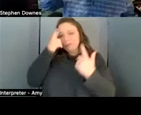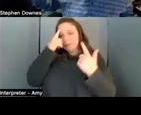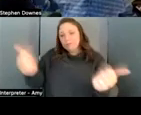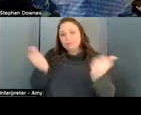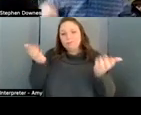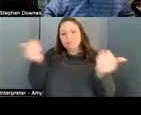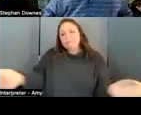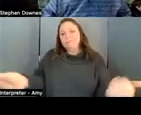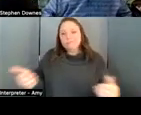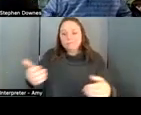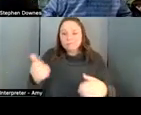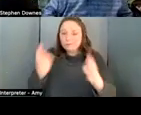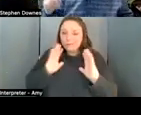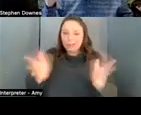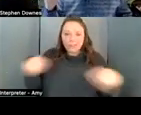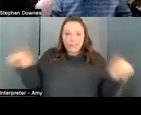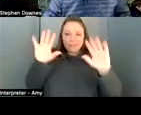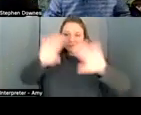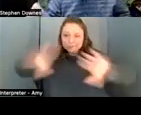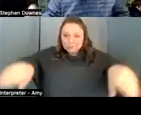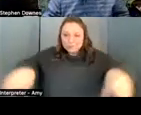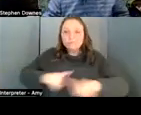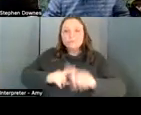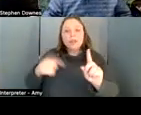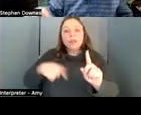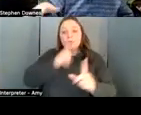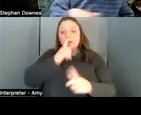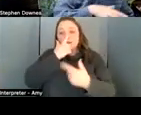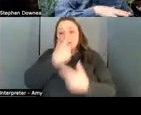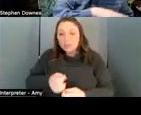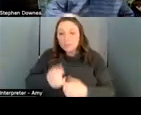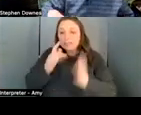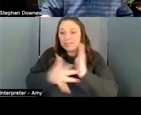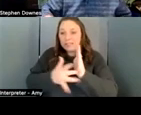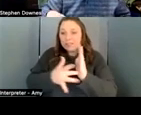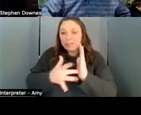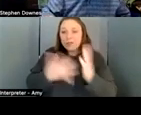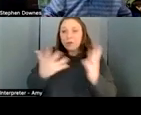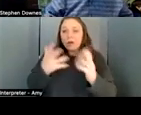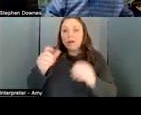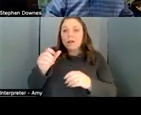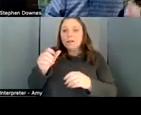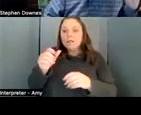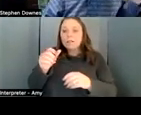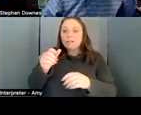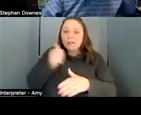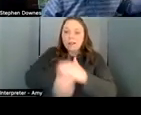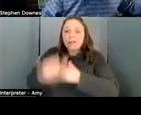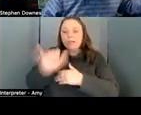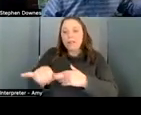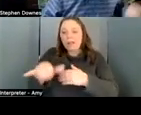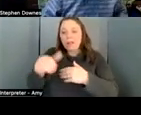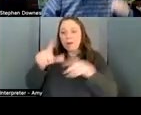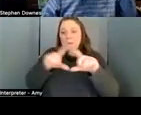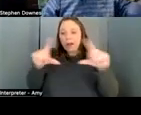making bets the really interesting technology is what underlies the blockchain which i can talk about in